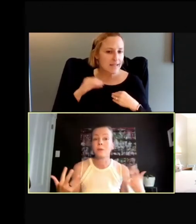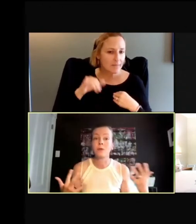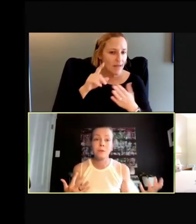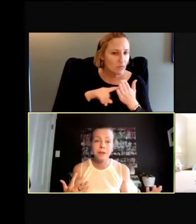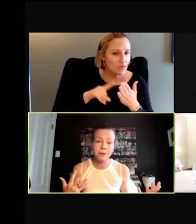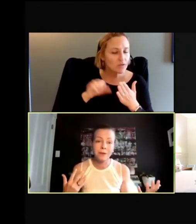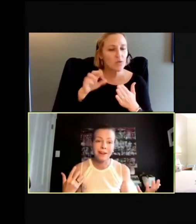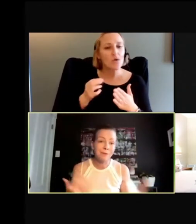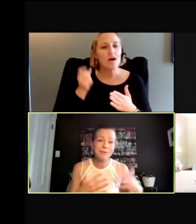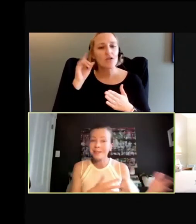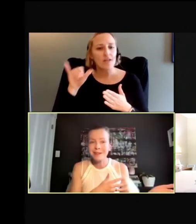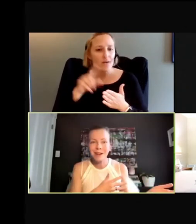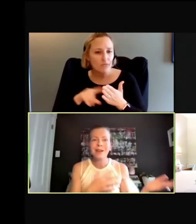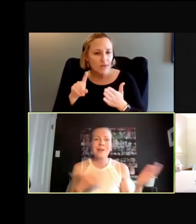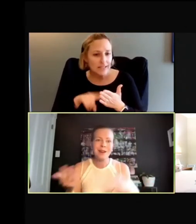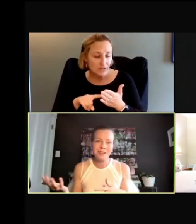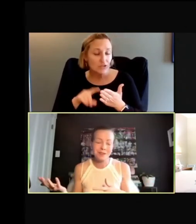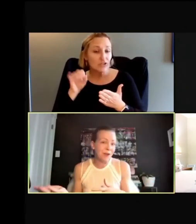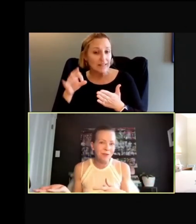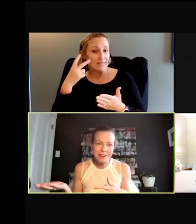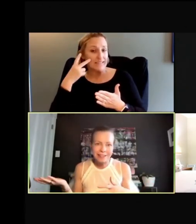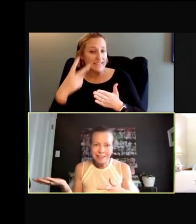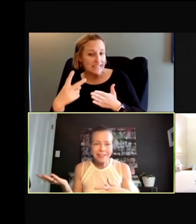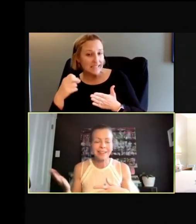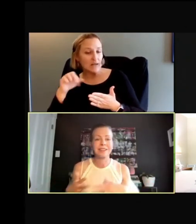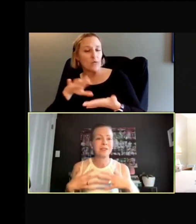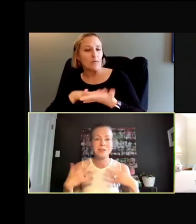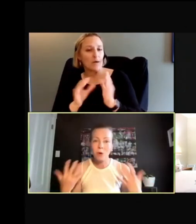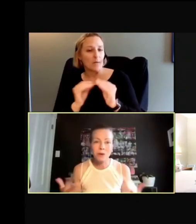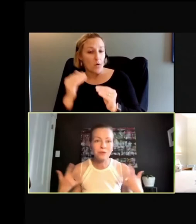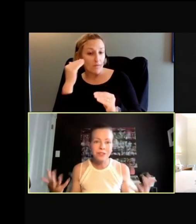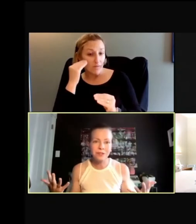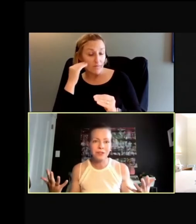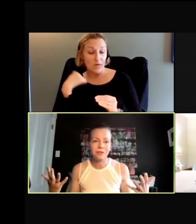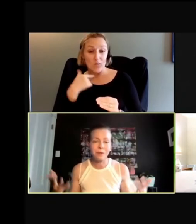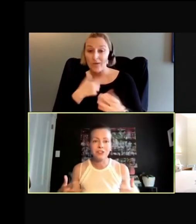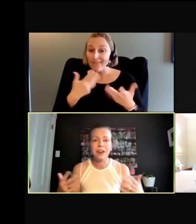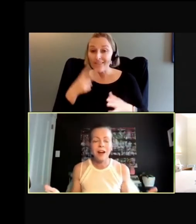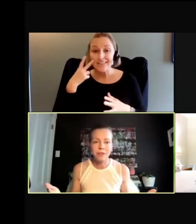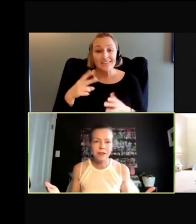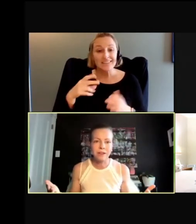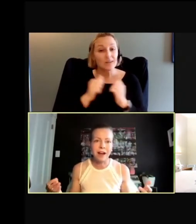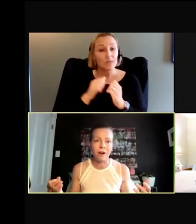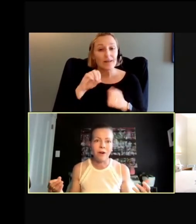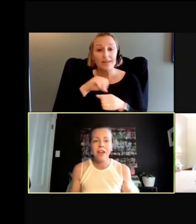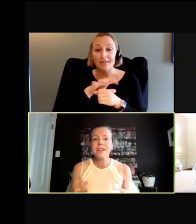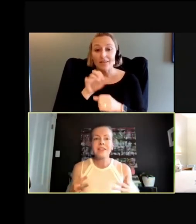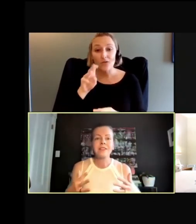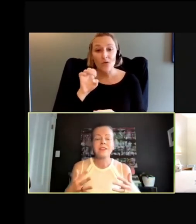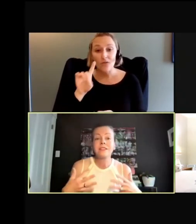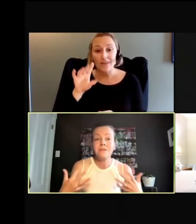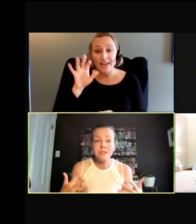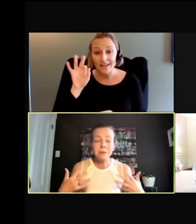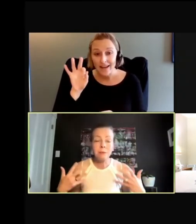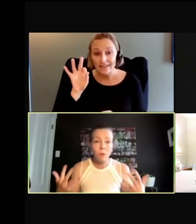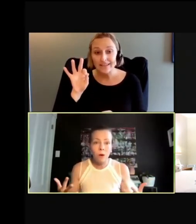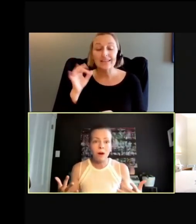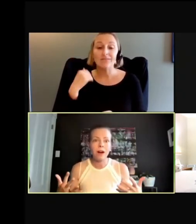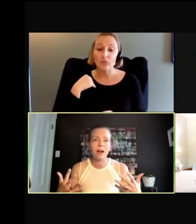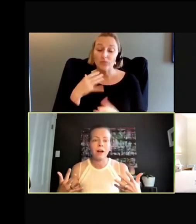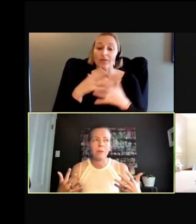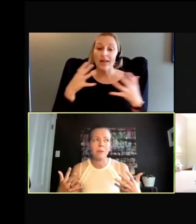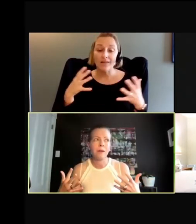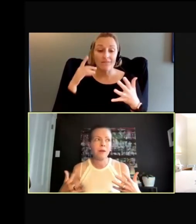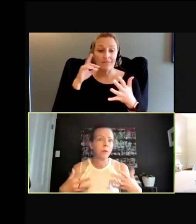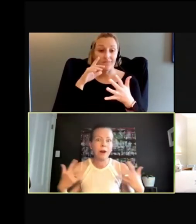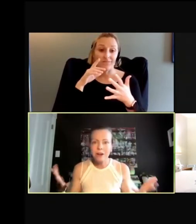seen it or more familiar with it. And we've seen with COVID-19, like, there's so much research information out there now that there's definitely more